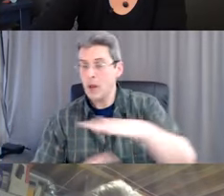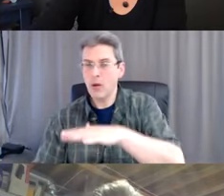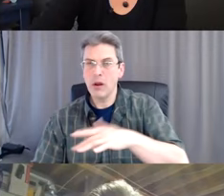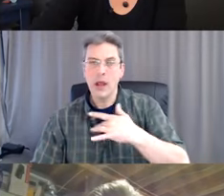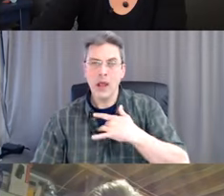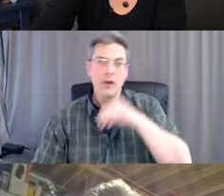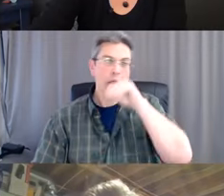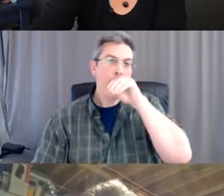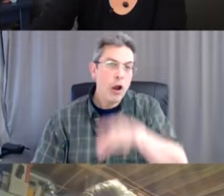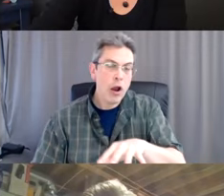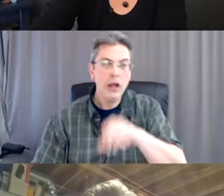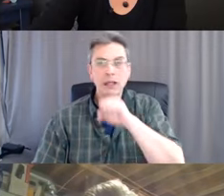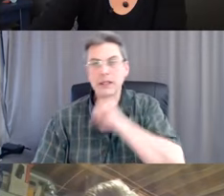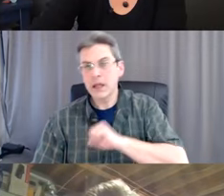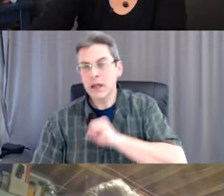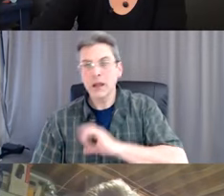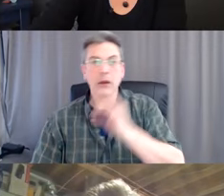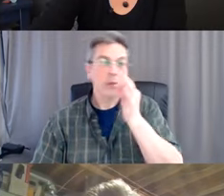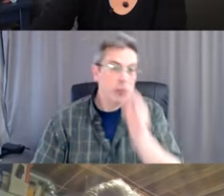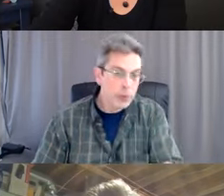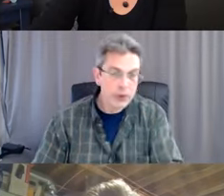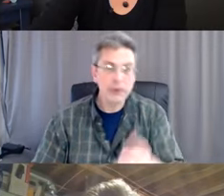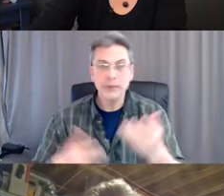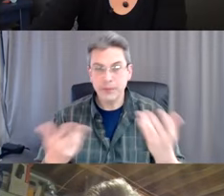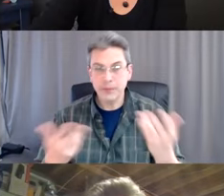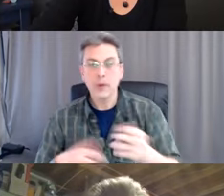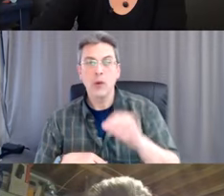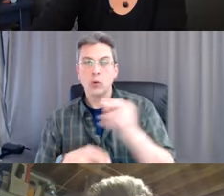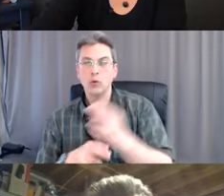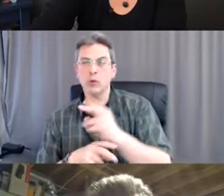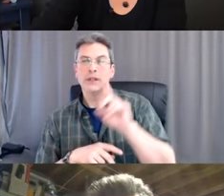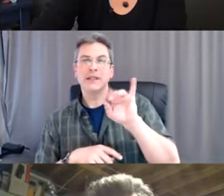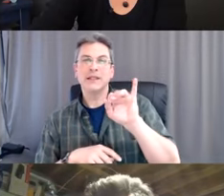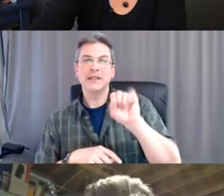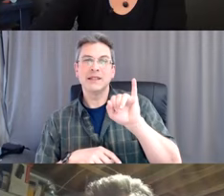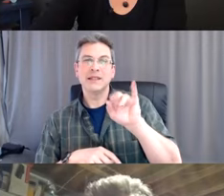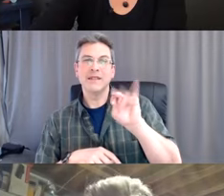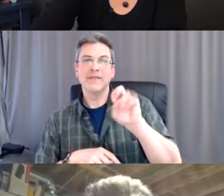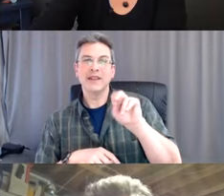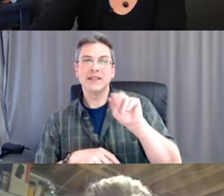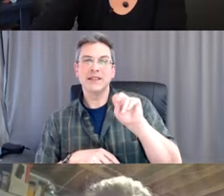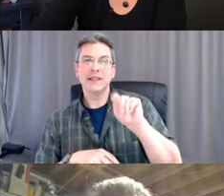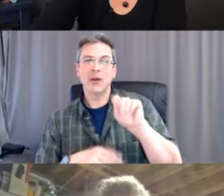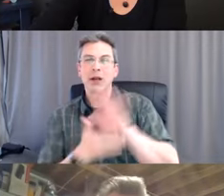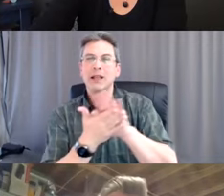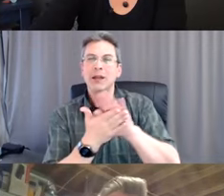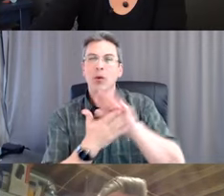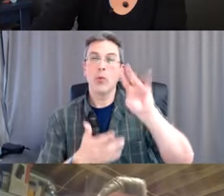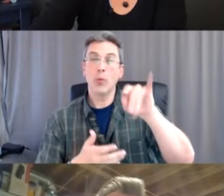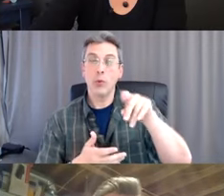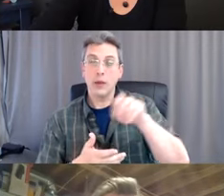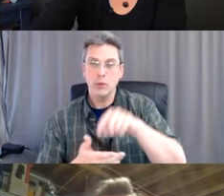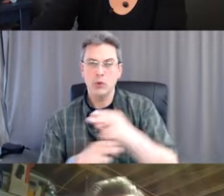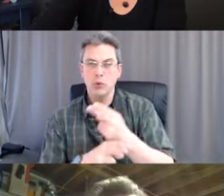And disinfectant wipe is a great thing to use on top of that. And please be aware of consumers who have sensitivity to scents. There are lots of